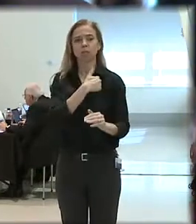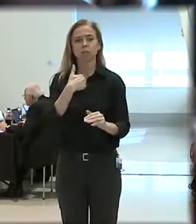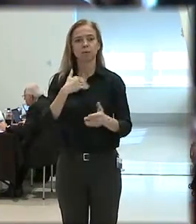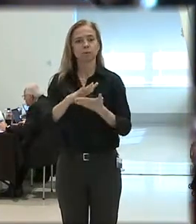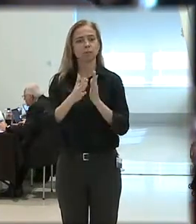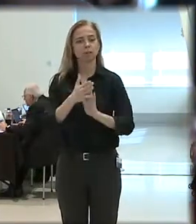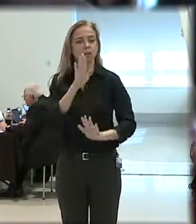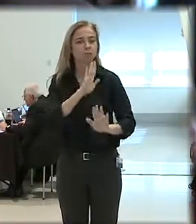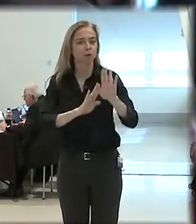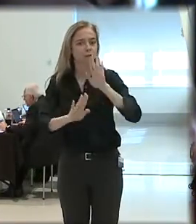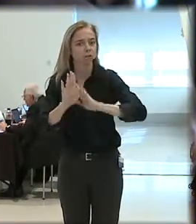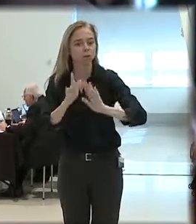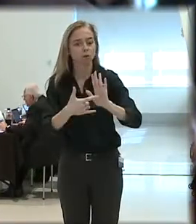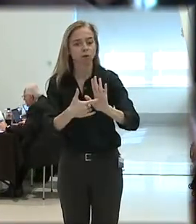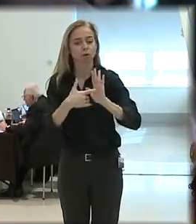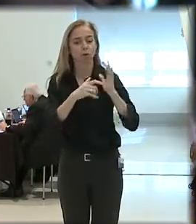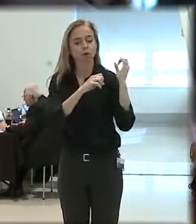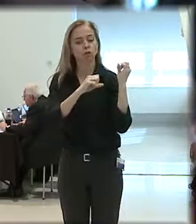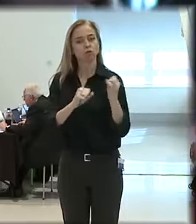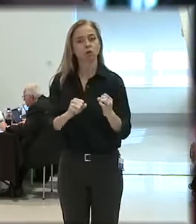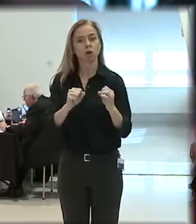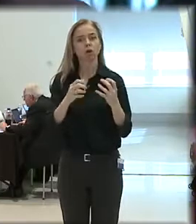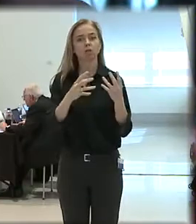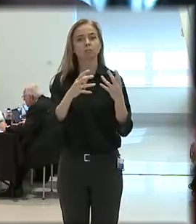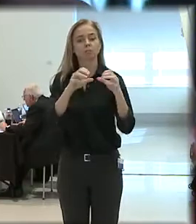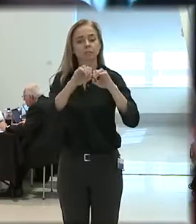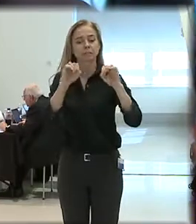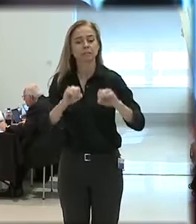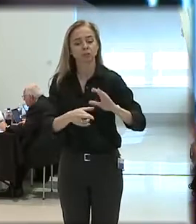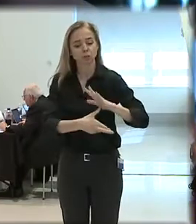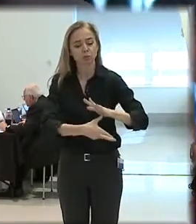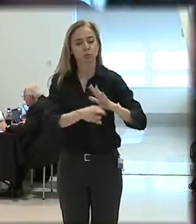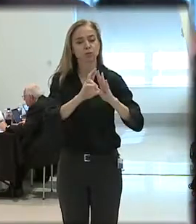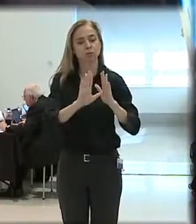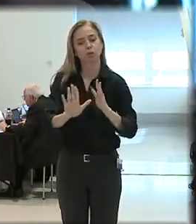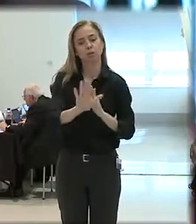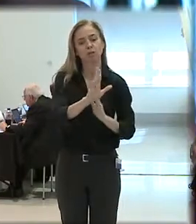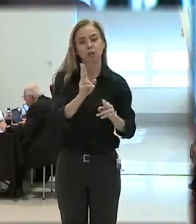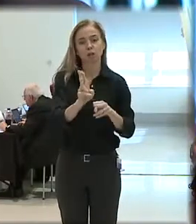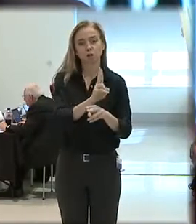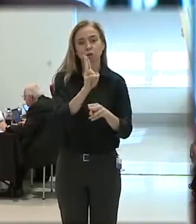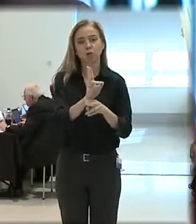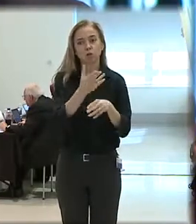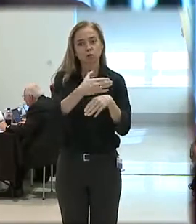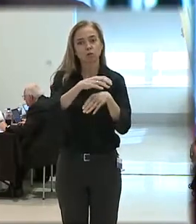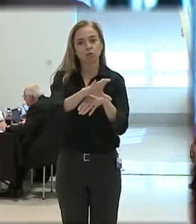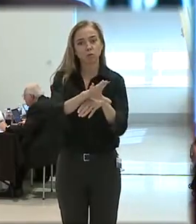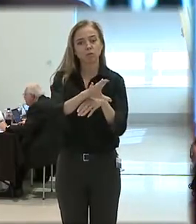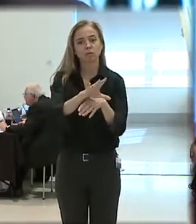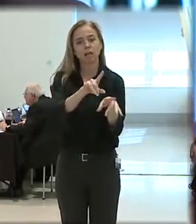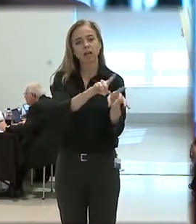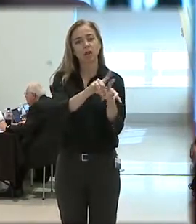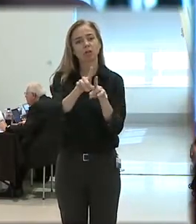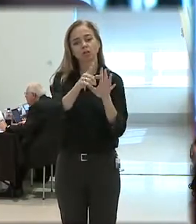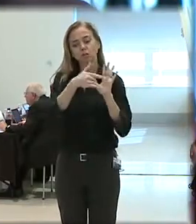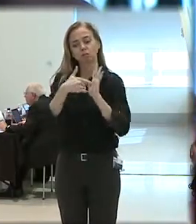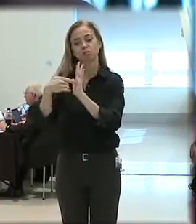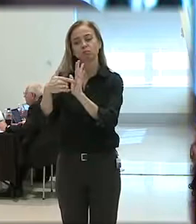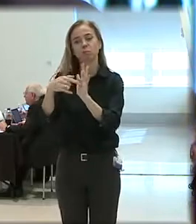We need strong systems for reviewing police use of force, and these systems must demonstrate transparency to the public.